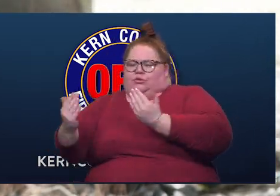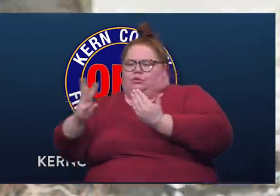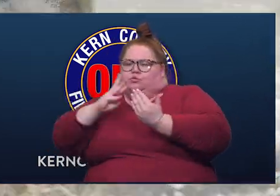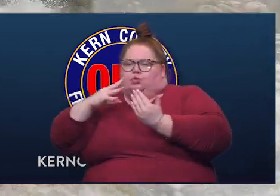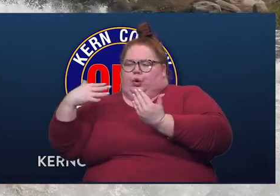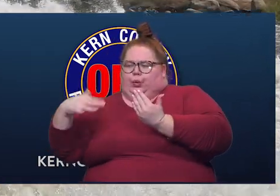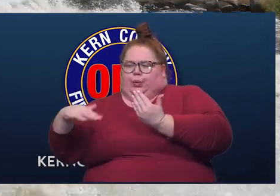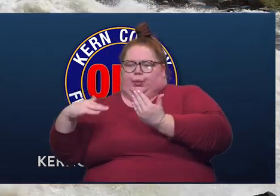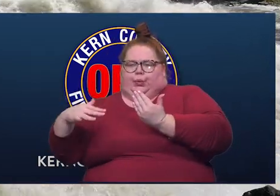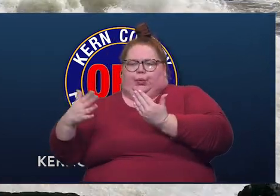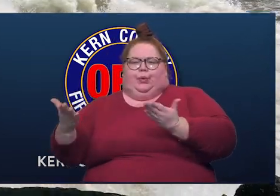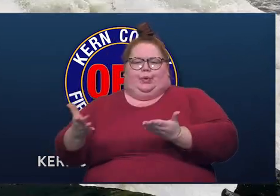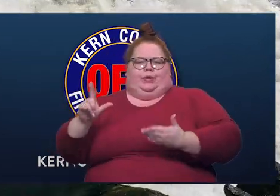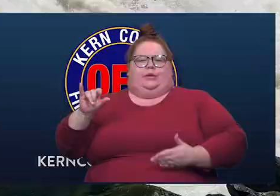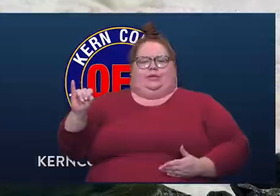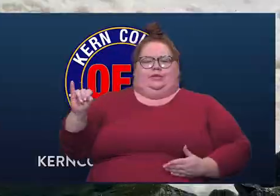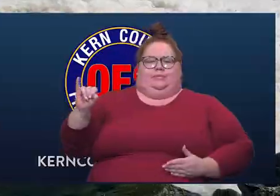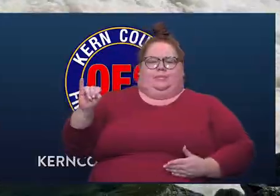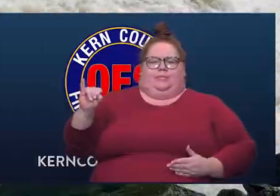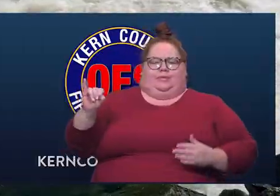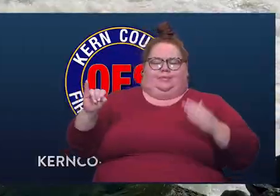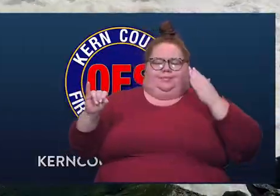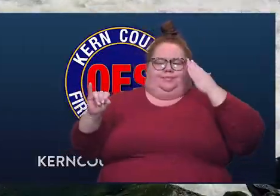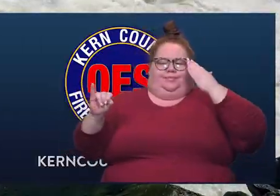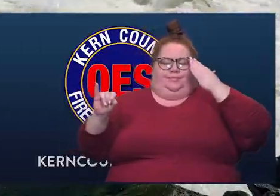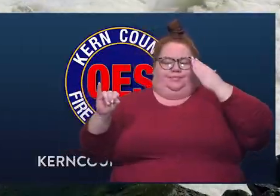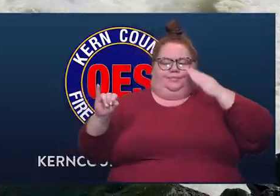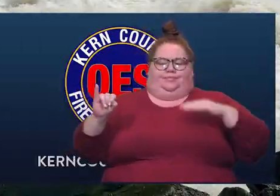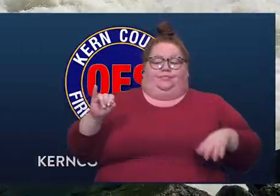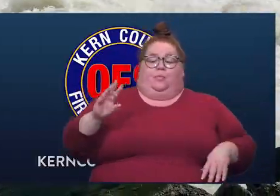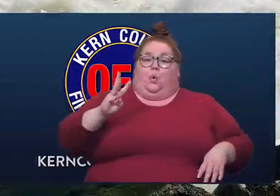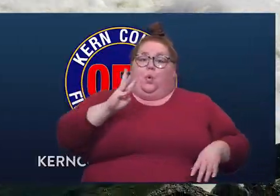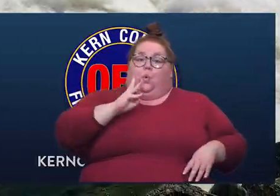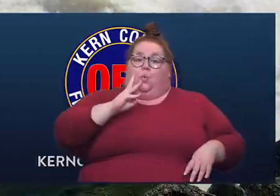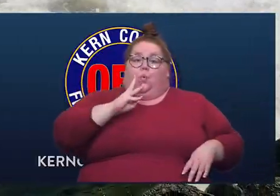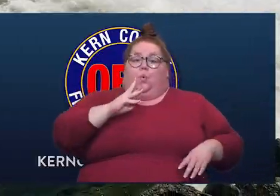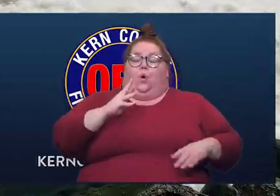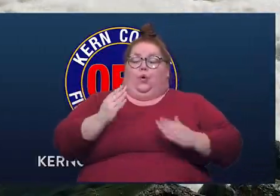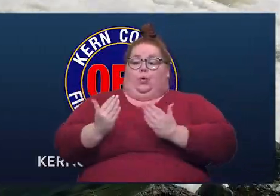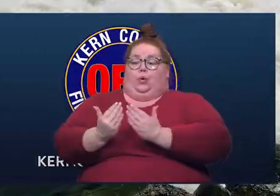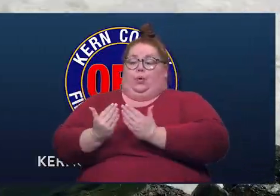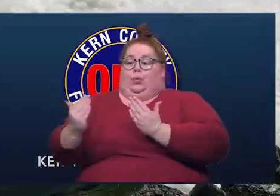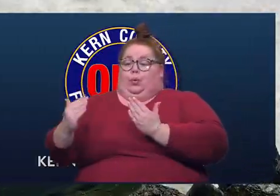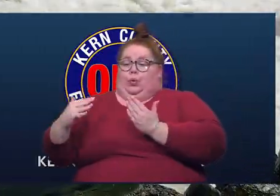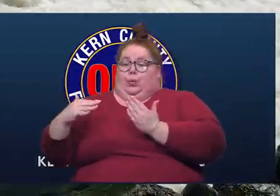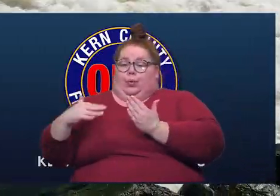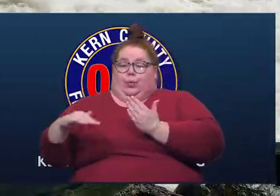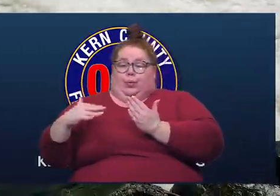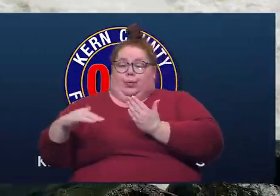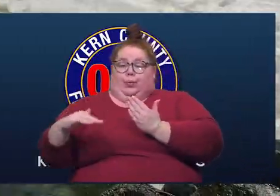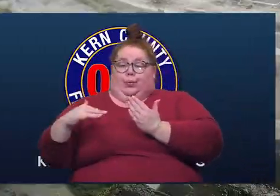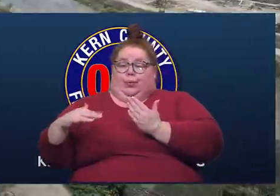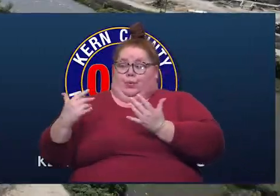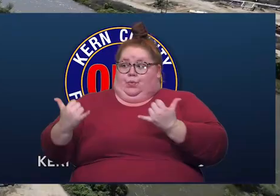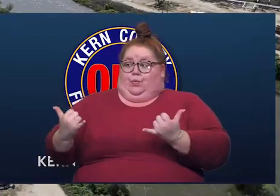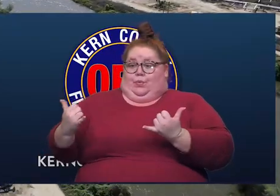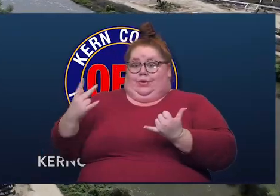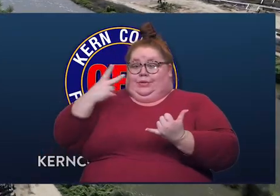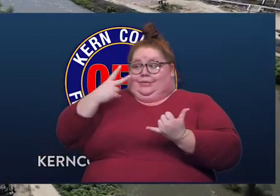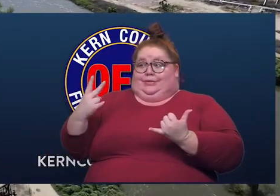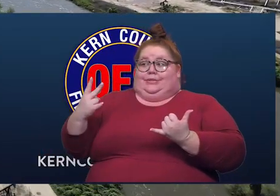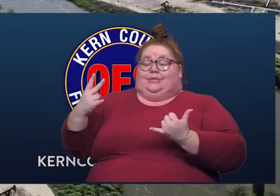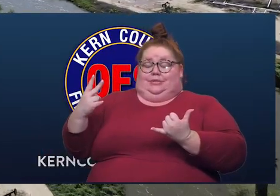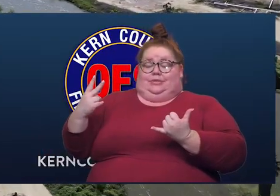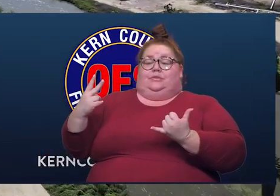Isabella Reservoir. So as the water is released, and we see the increase, you know, we have a lot of water releasing right now. So we have,